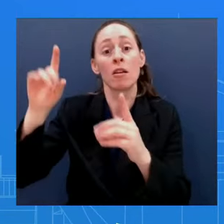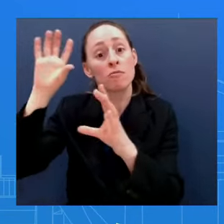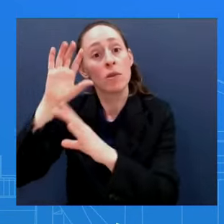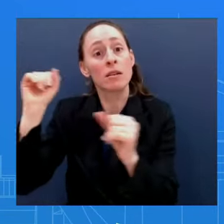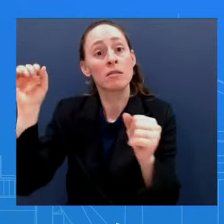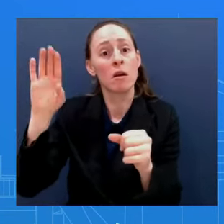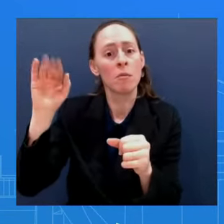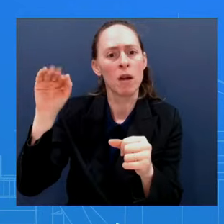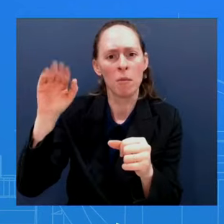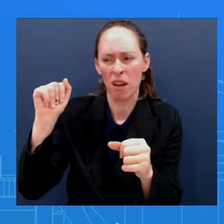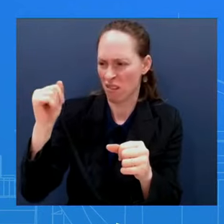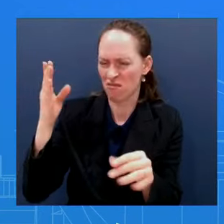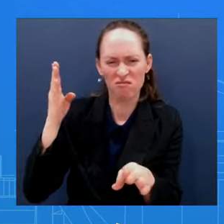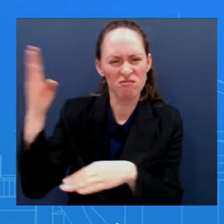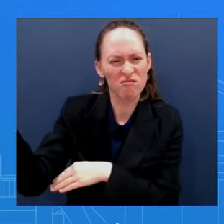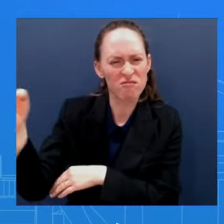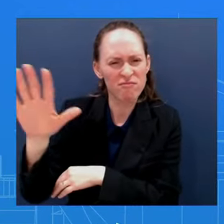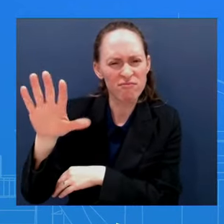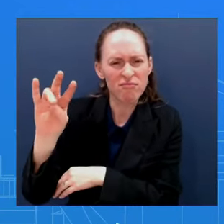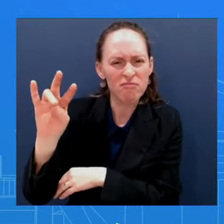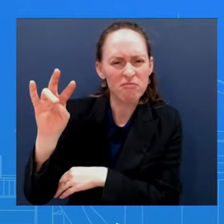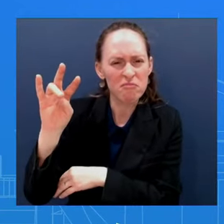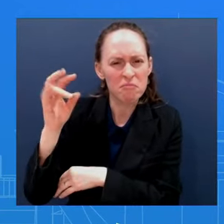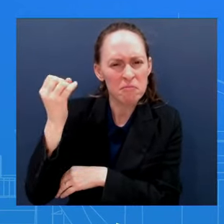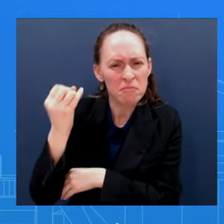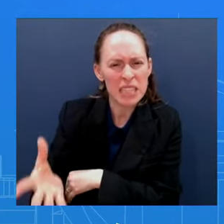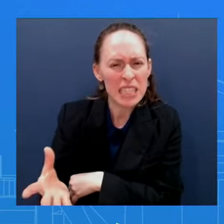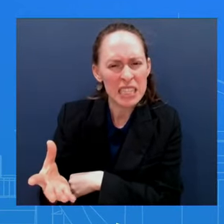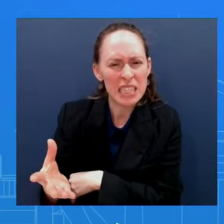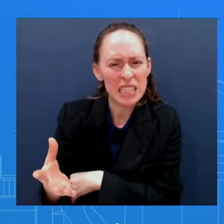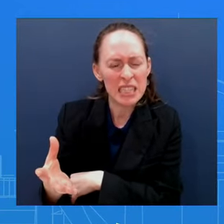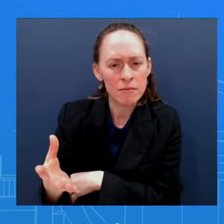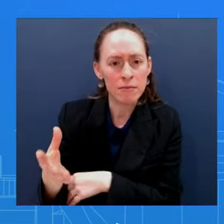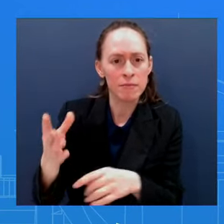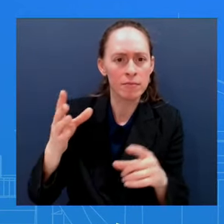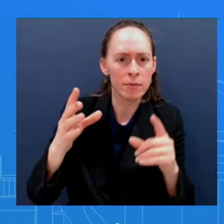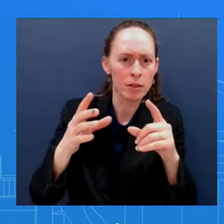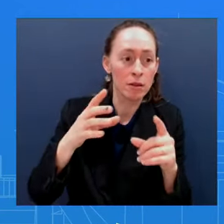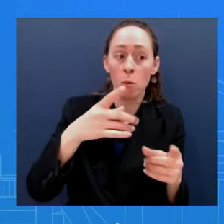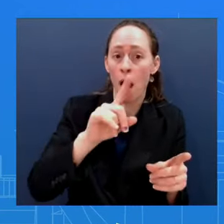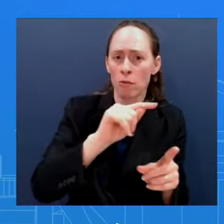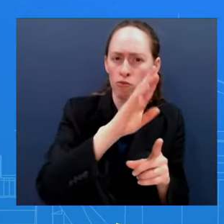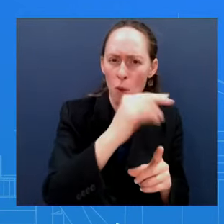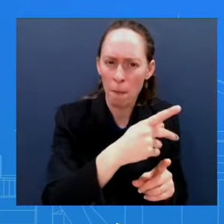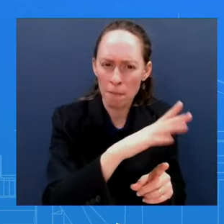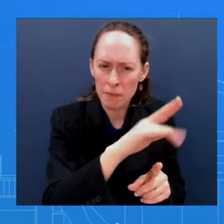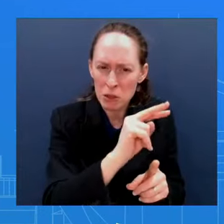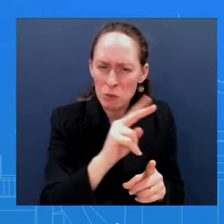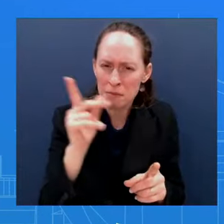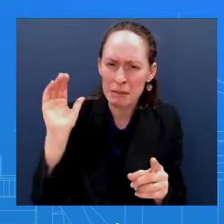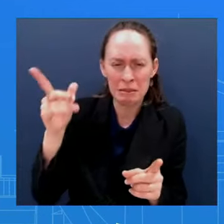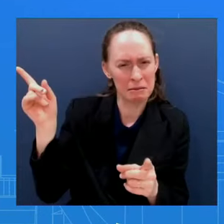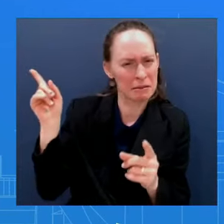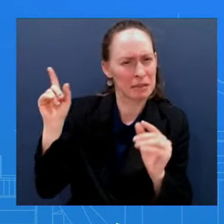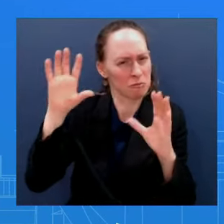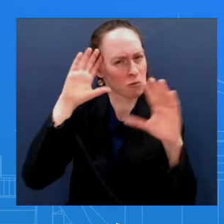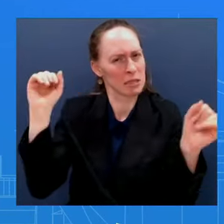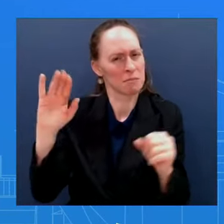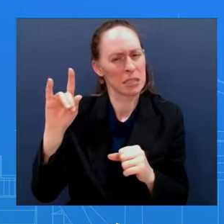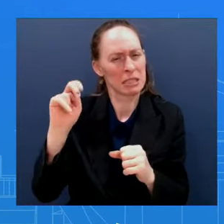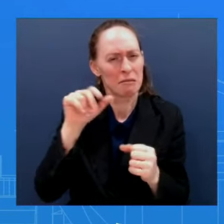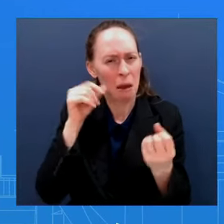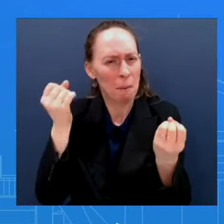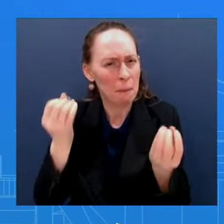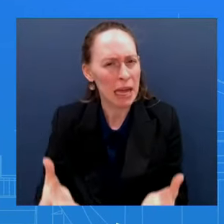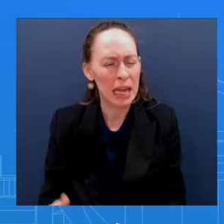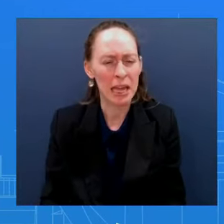yeah, and I hear the question and I know that folks want to hear you all And it's important because when you all hear from the President, obviously, so does the American people